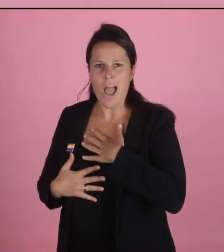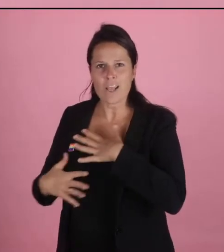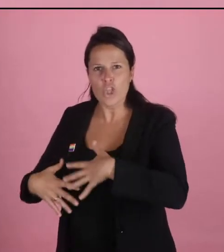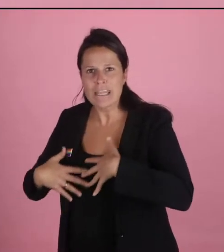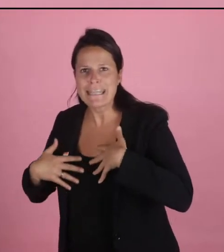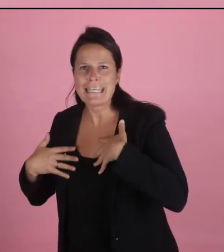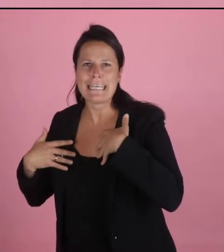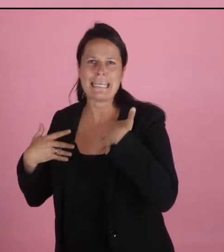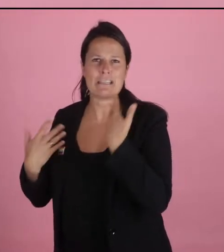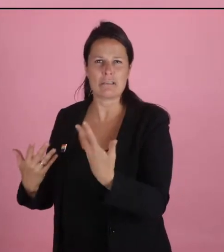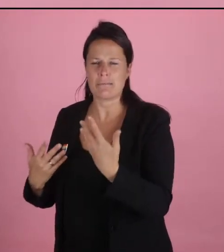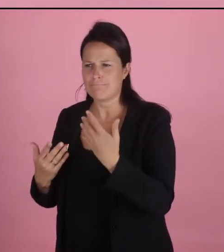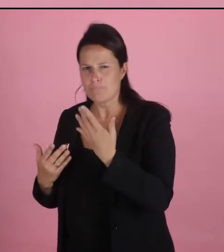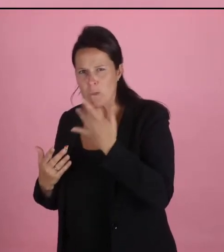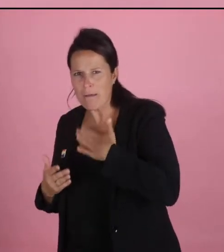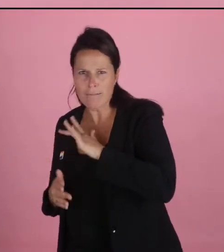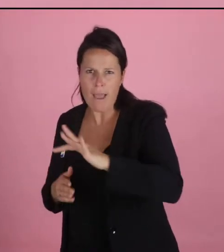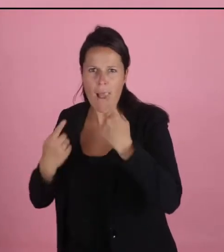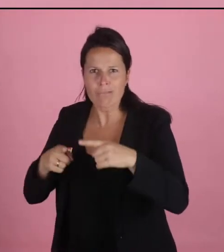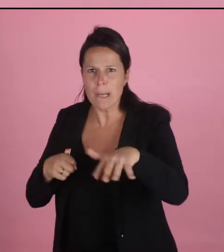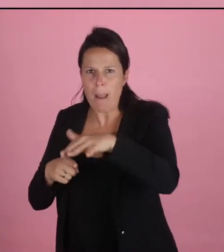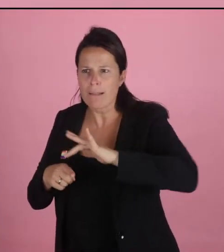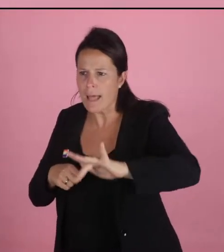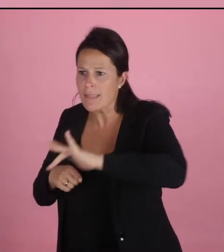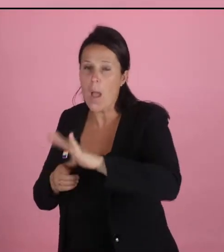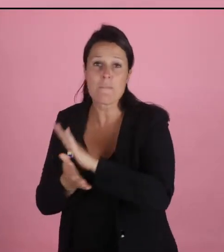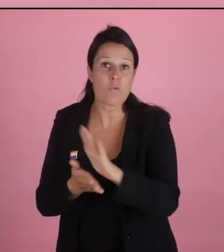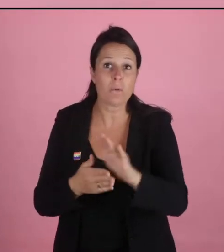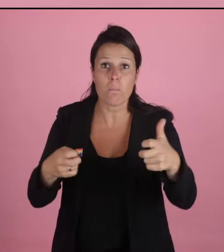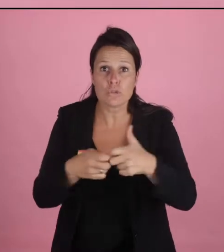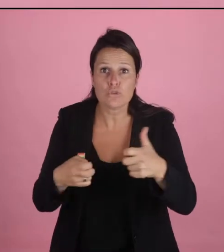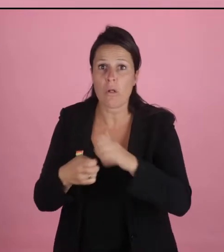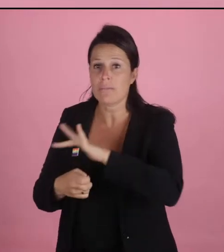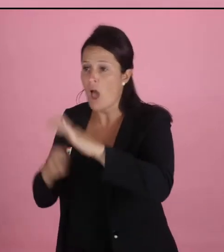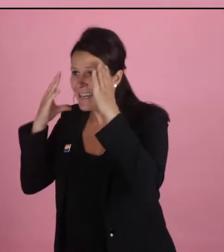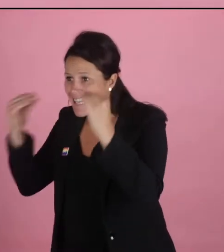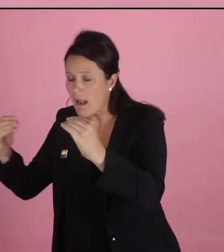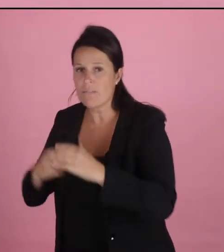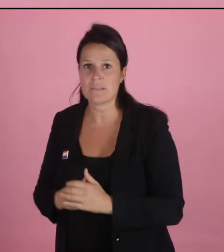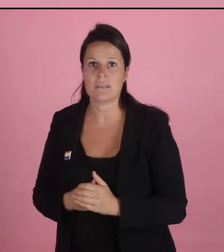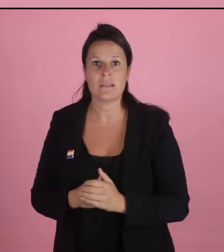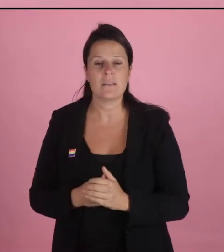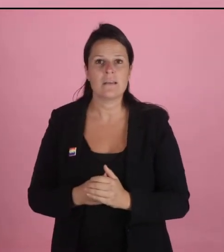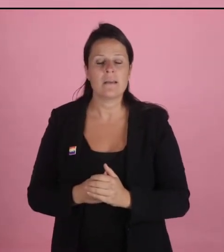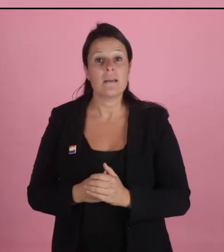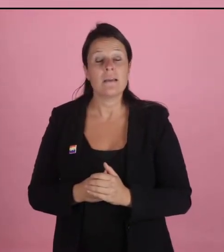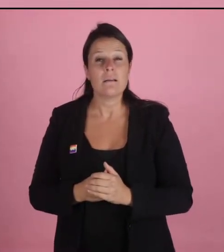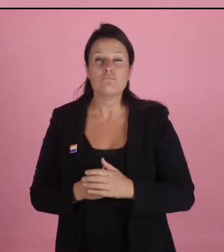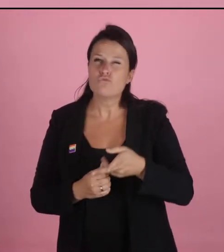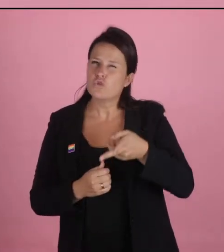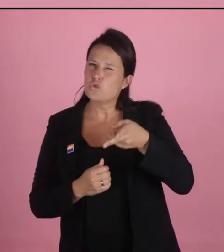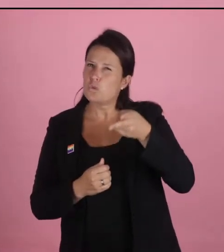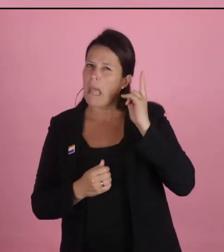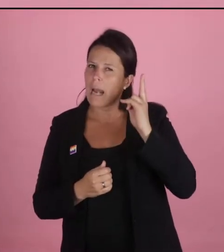enjoy or benefit from the gay scene in other places, like in Brussels or in the Netherlands. The